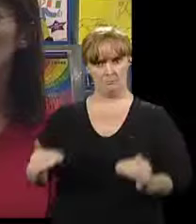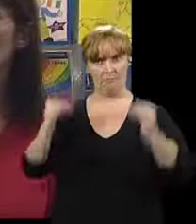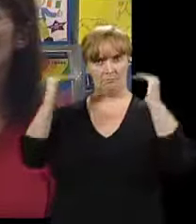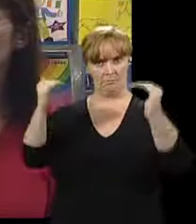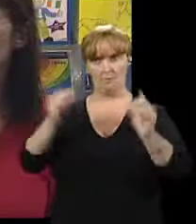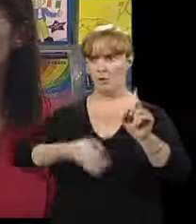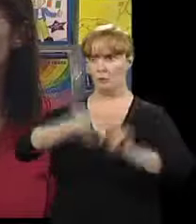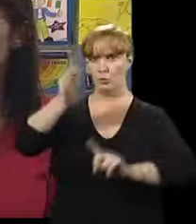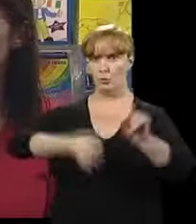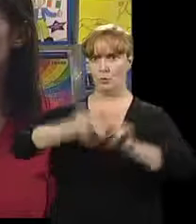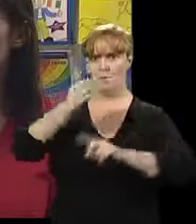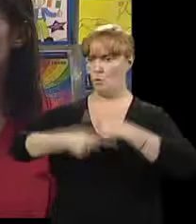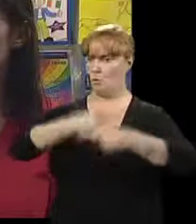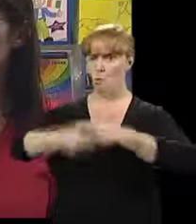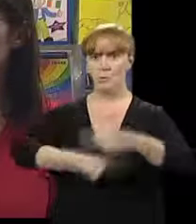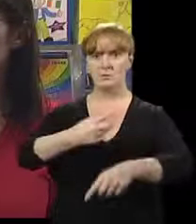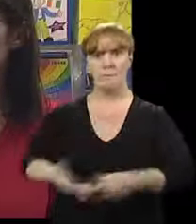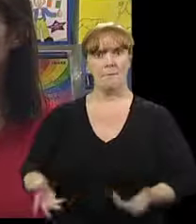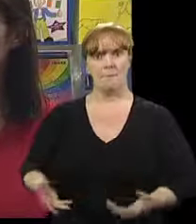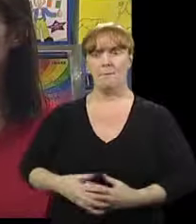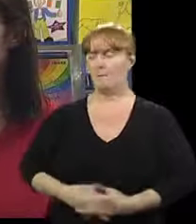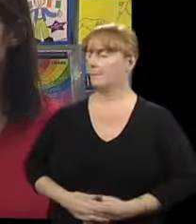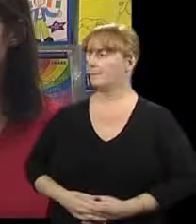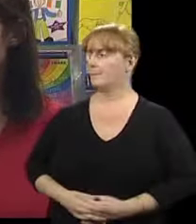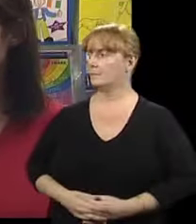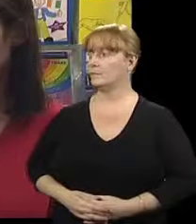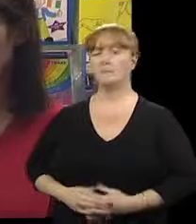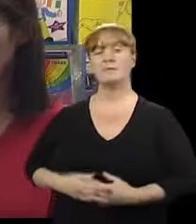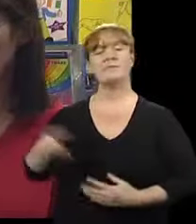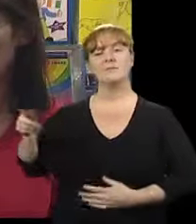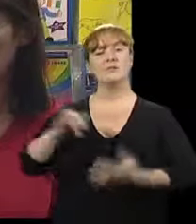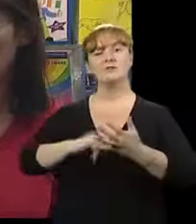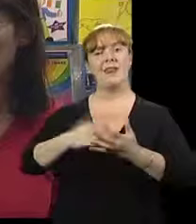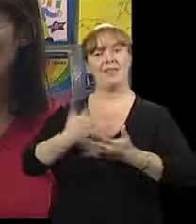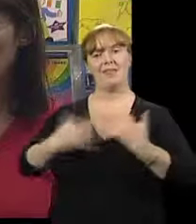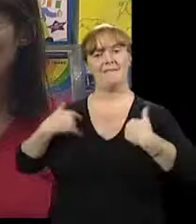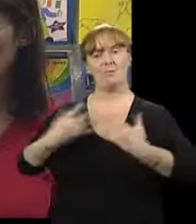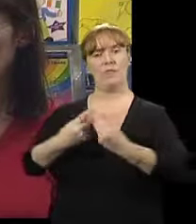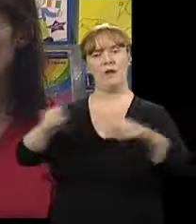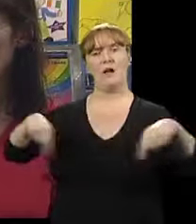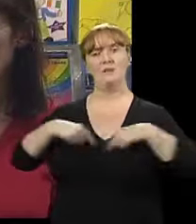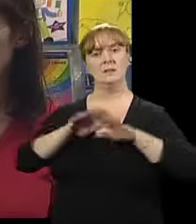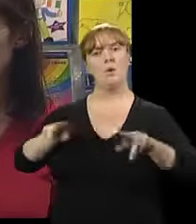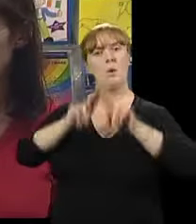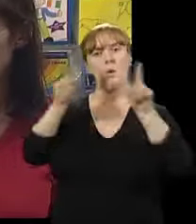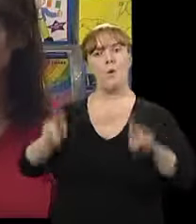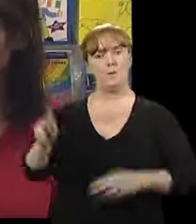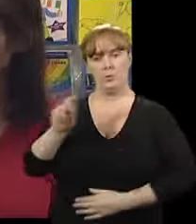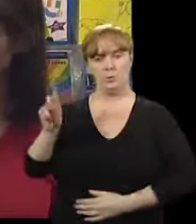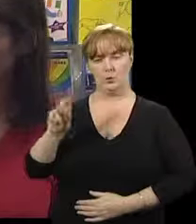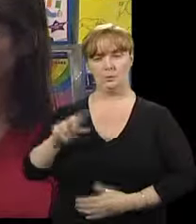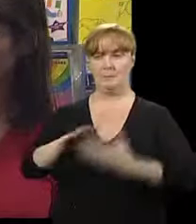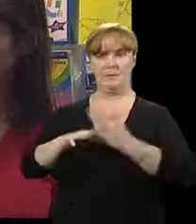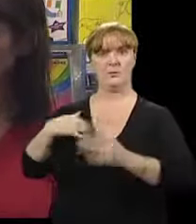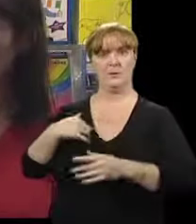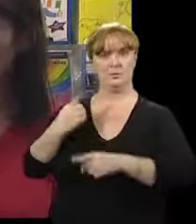language is improving all the time. She doesn't live at home now with us and so we talk